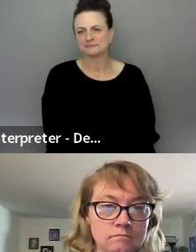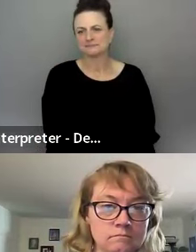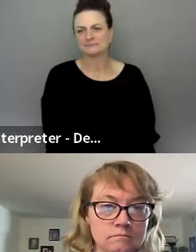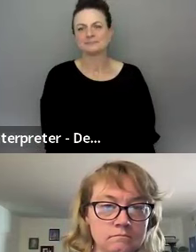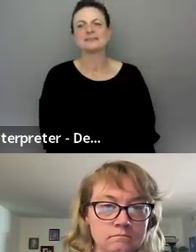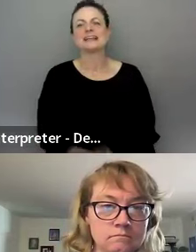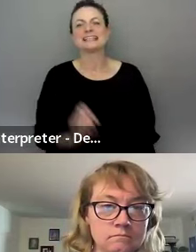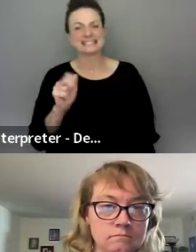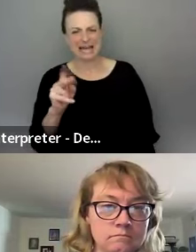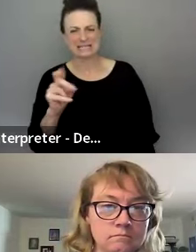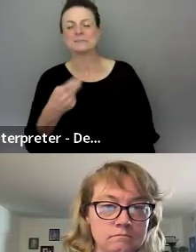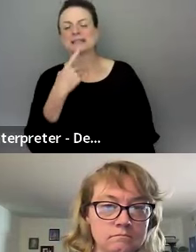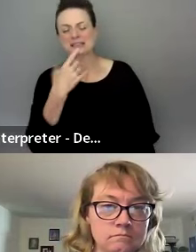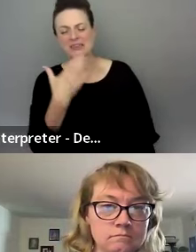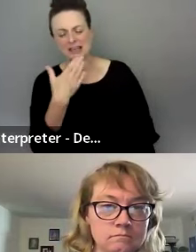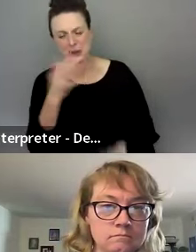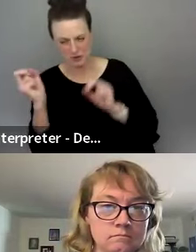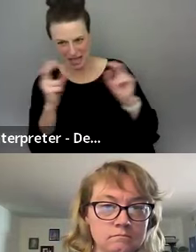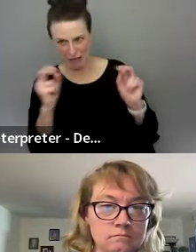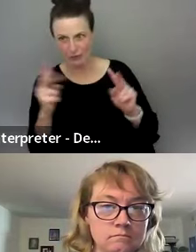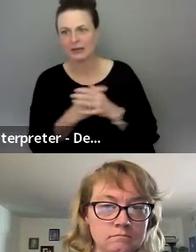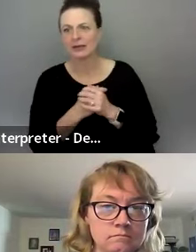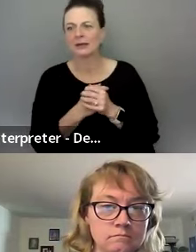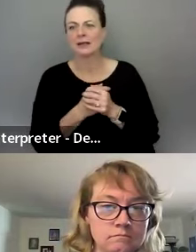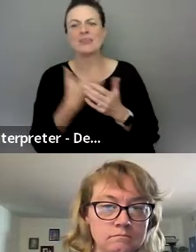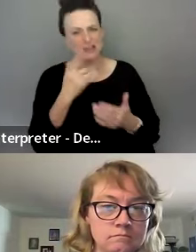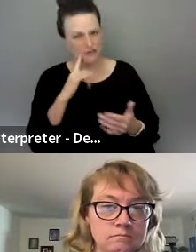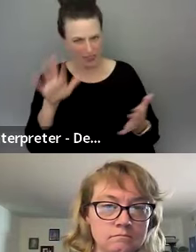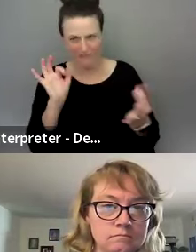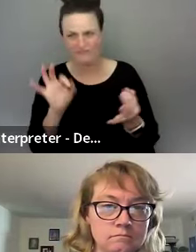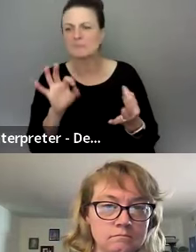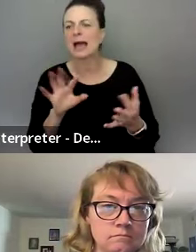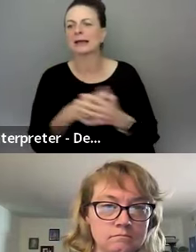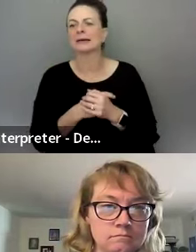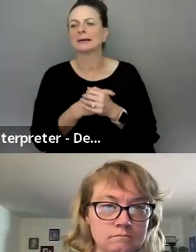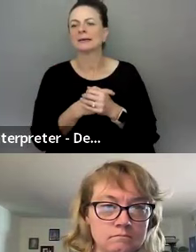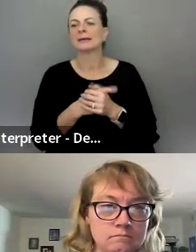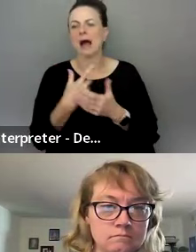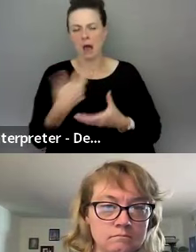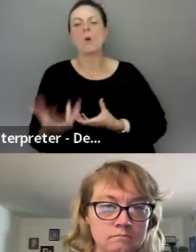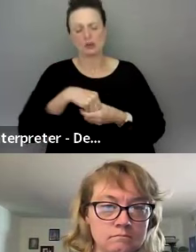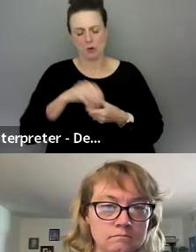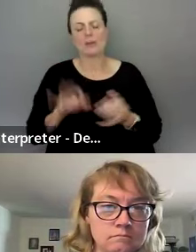Thank you, Catherine. So I think you gave a short feedback. I work on incorporating the feedback.